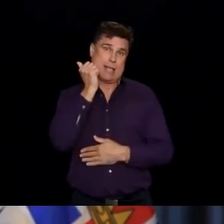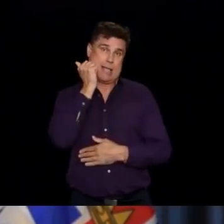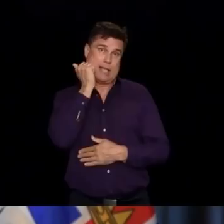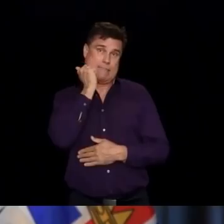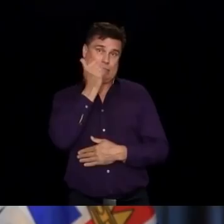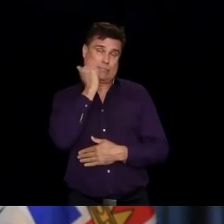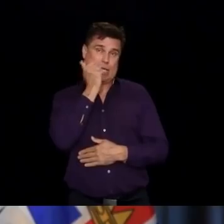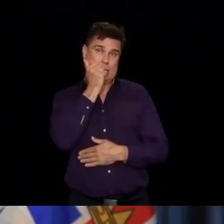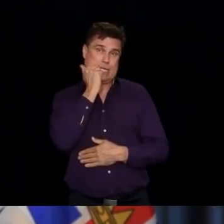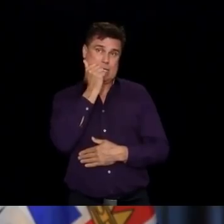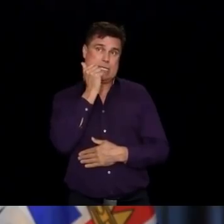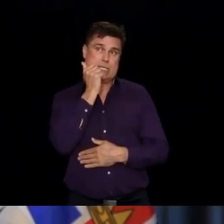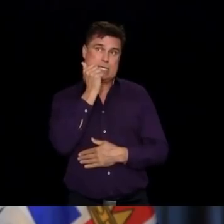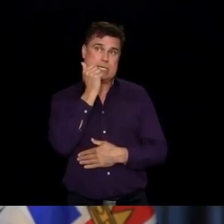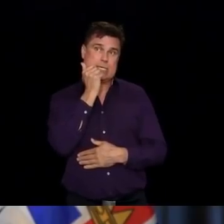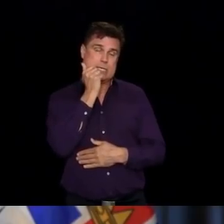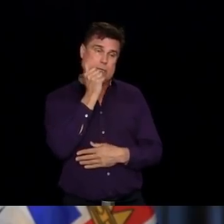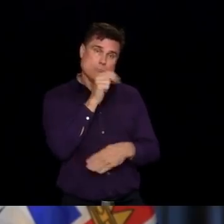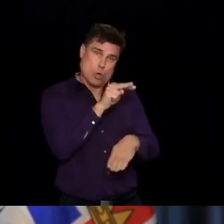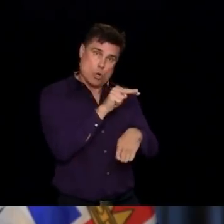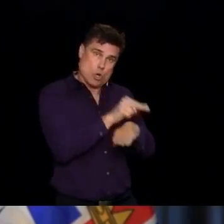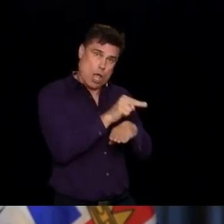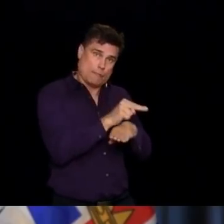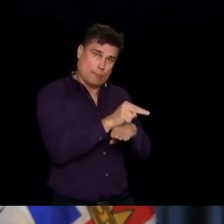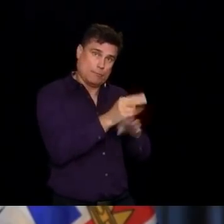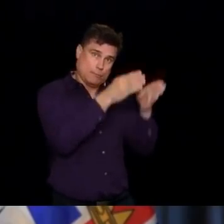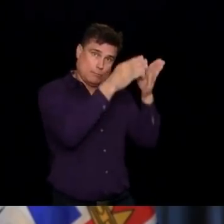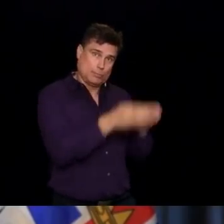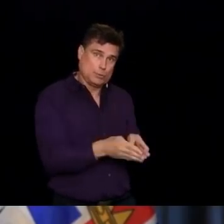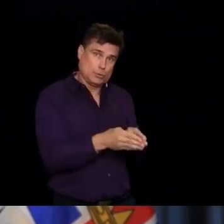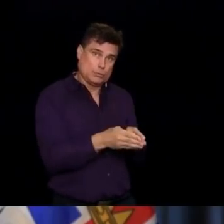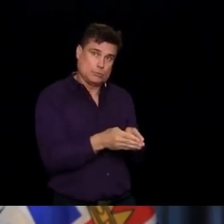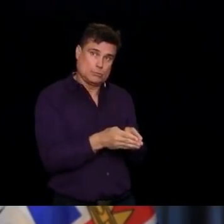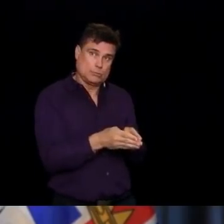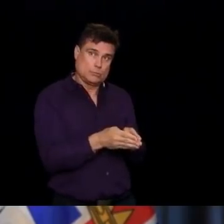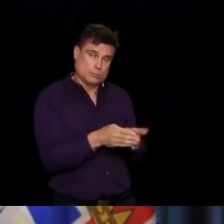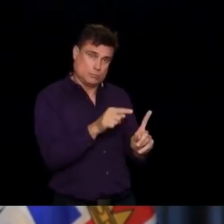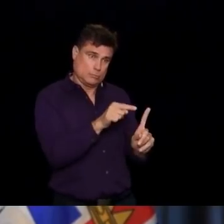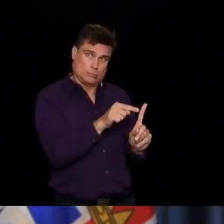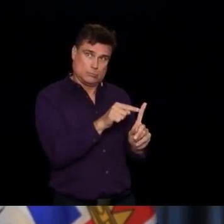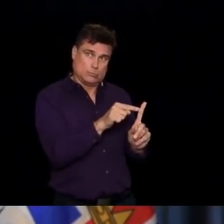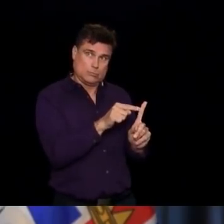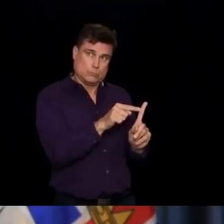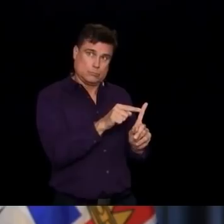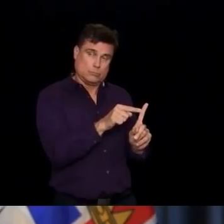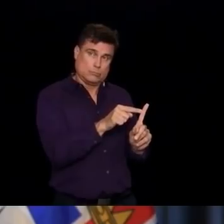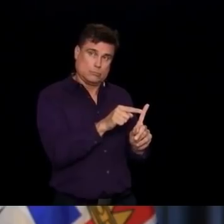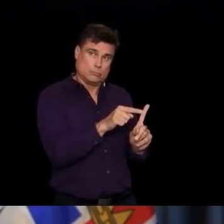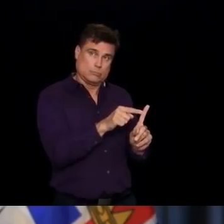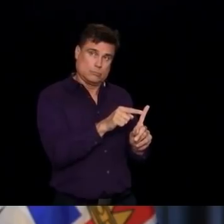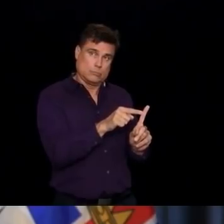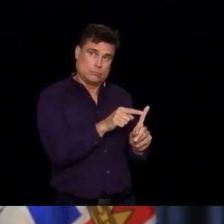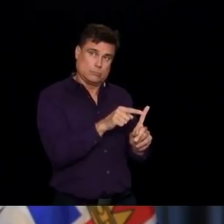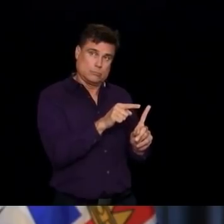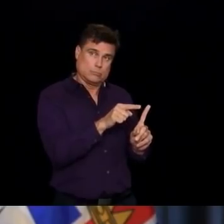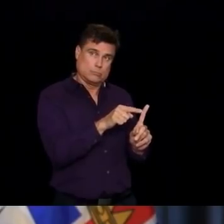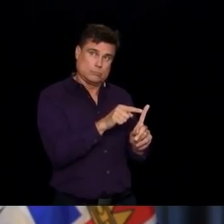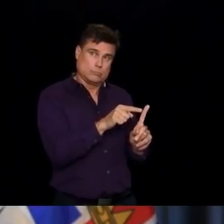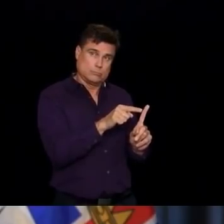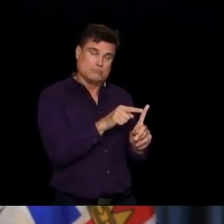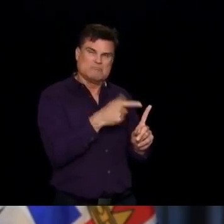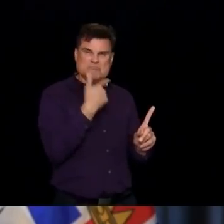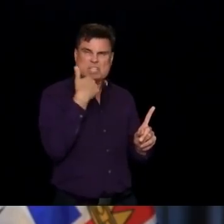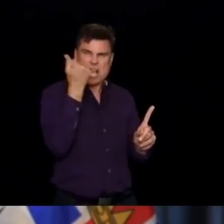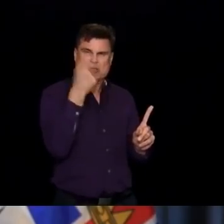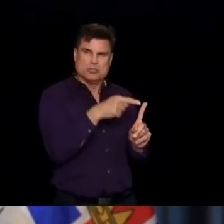were 75 care homes, I became Minister of Health, that were under 2.9 hours per resident day, meaning they were more than 3 hours